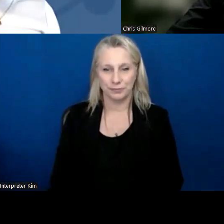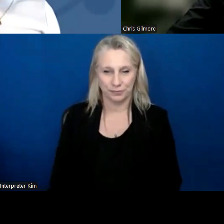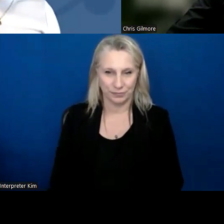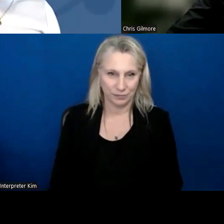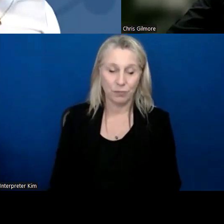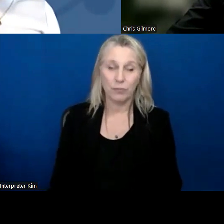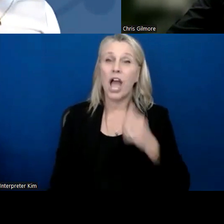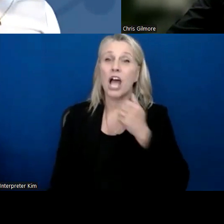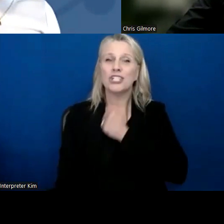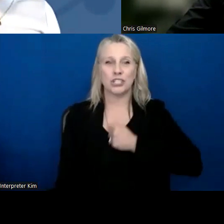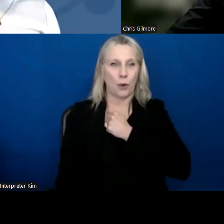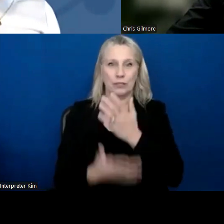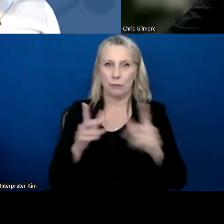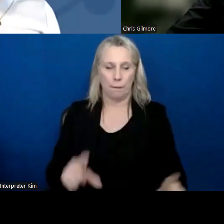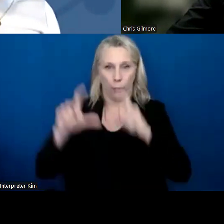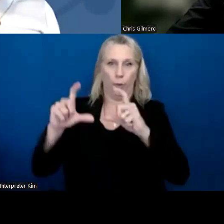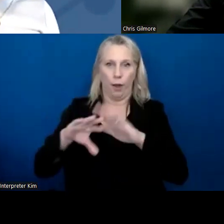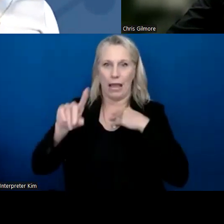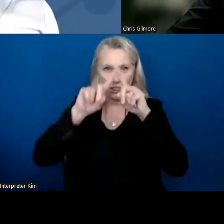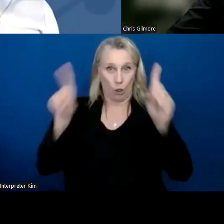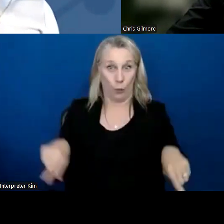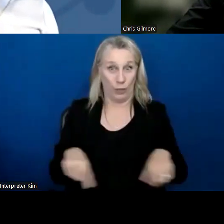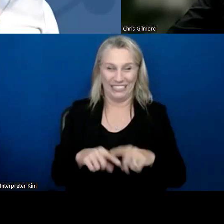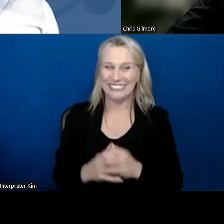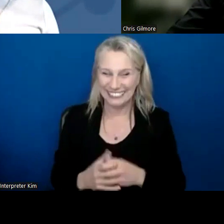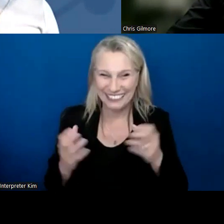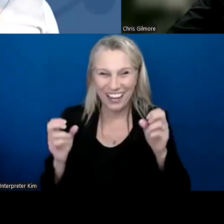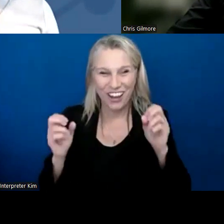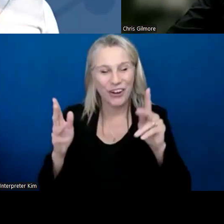Sorry, something had popped up on my screen. Uh,